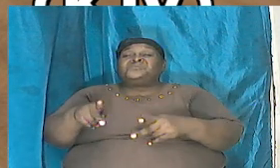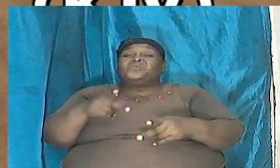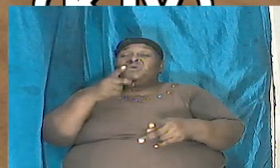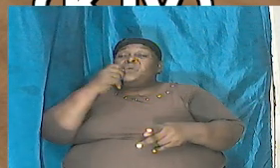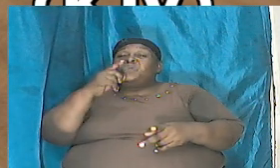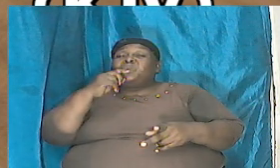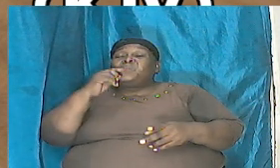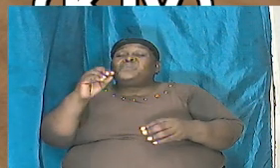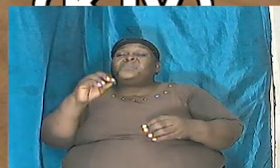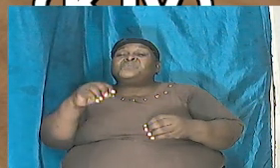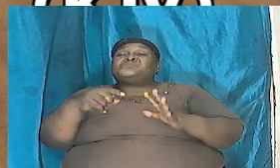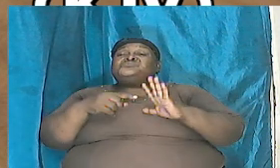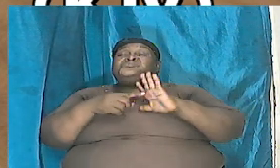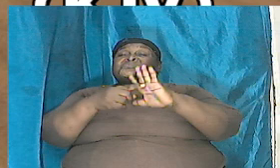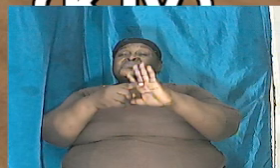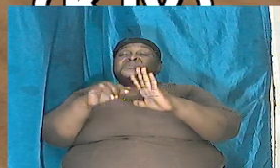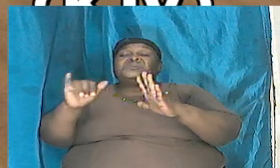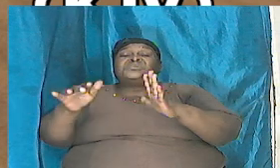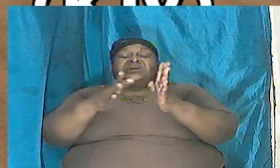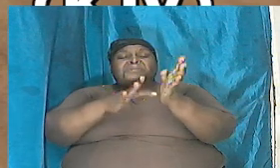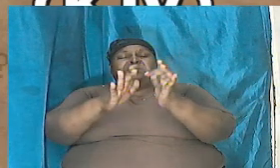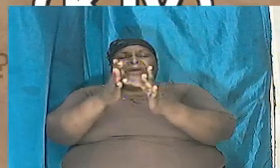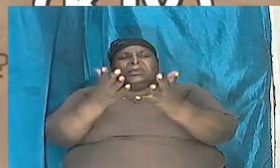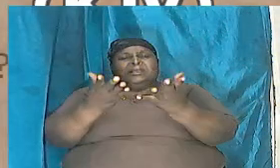that the Bible